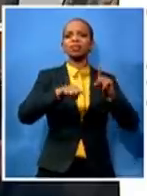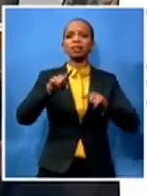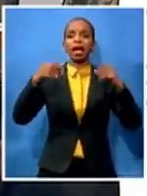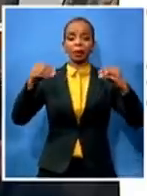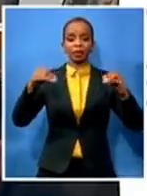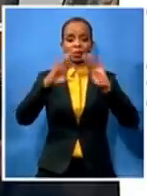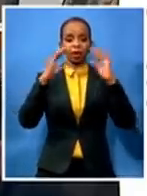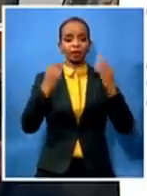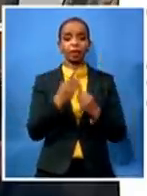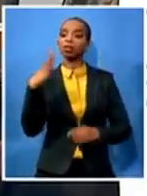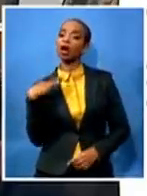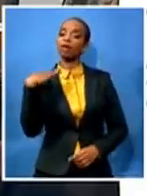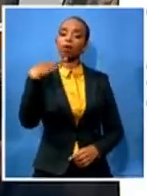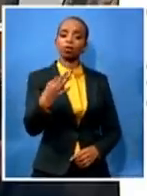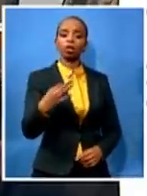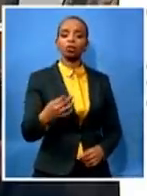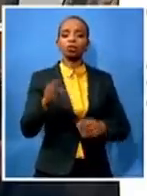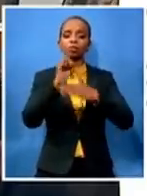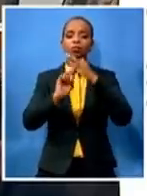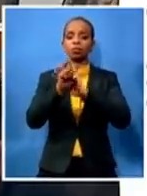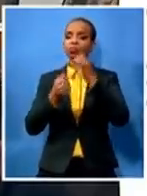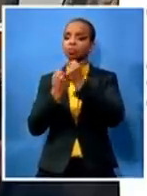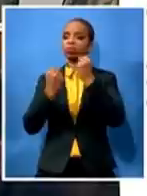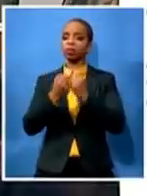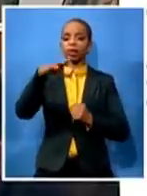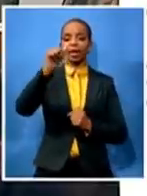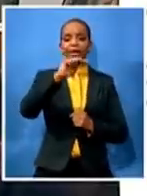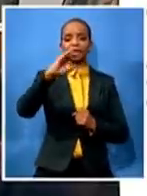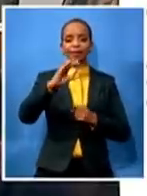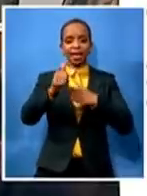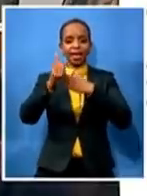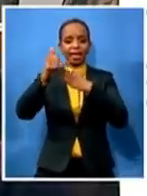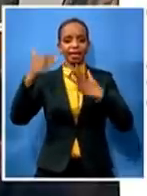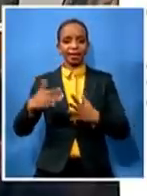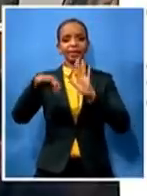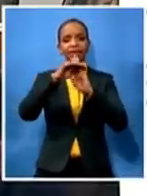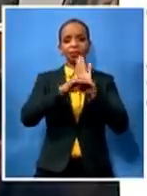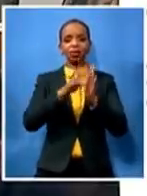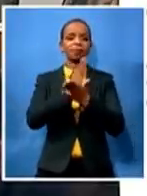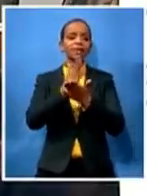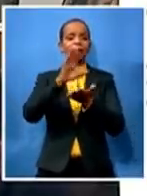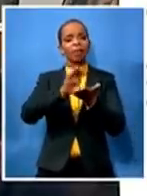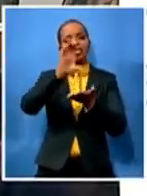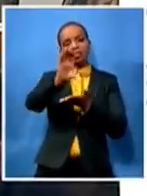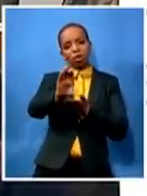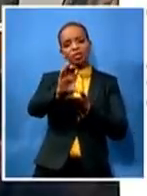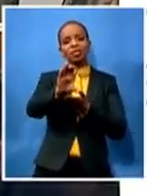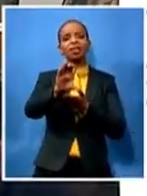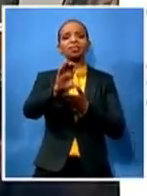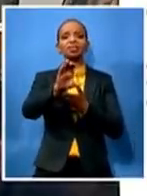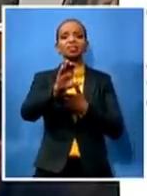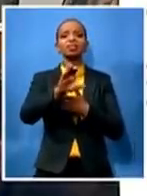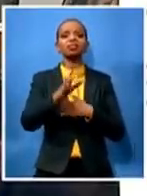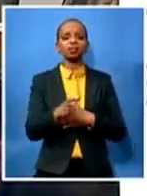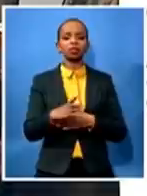anc leaders and programs including sponsoring campaigns and parties of and parties of leaders of the anc this